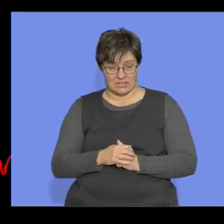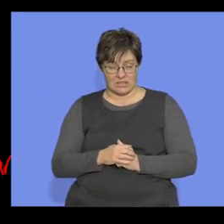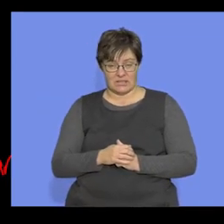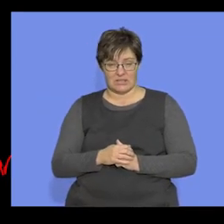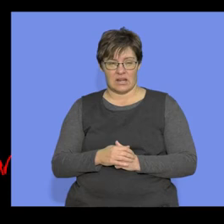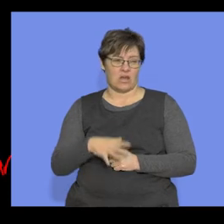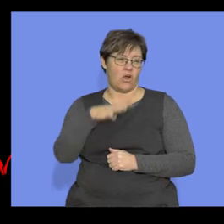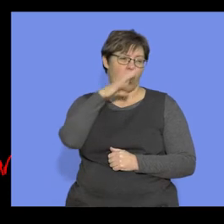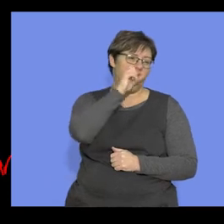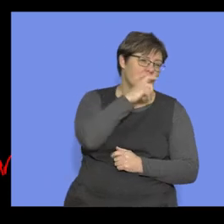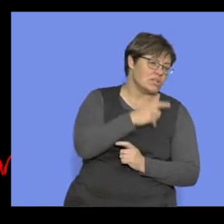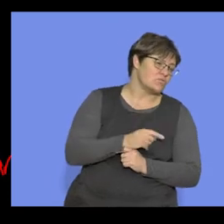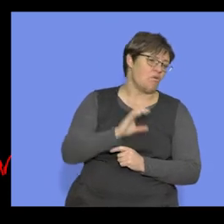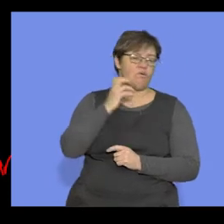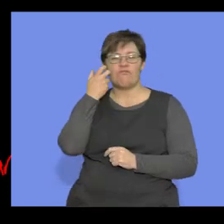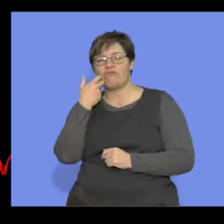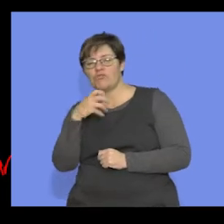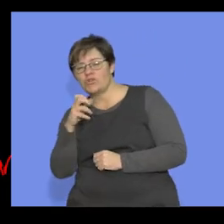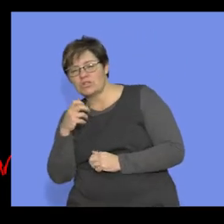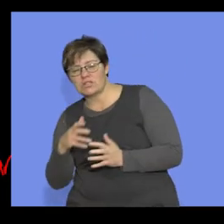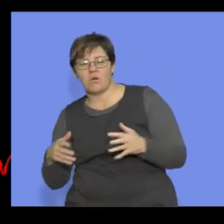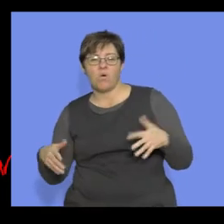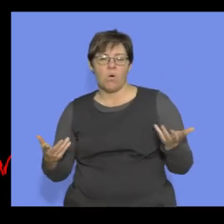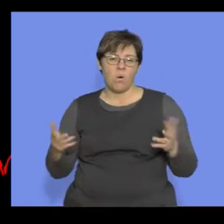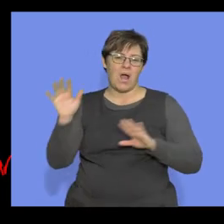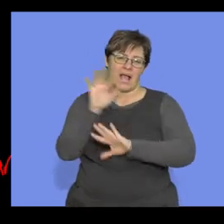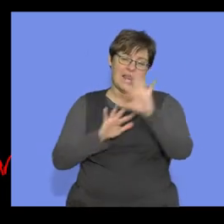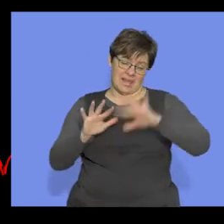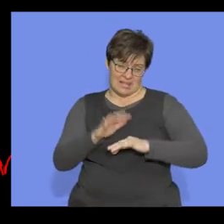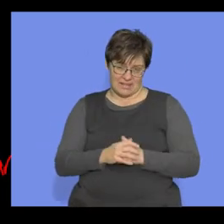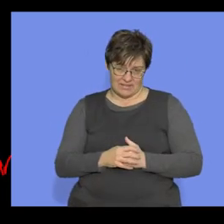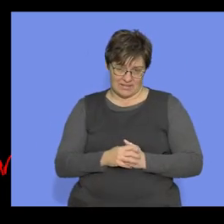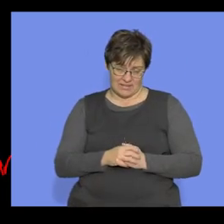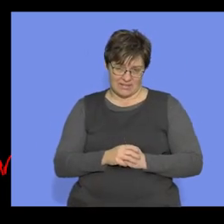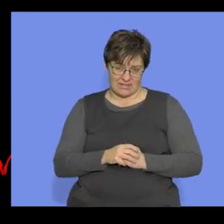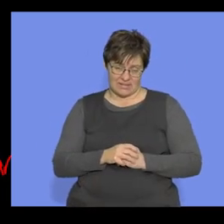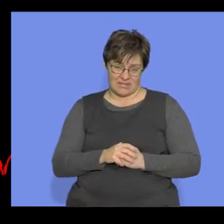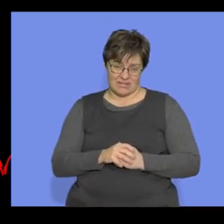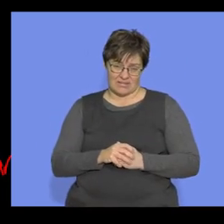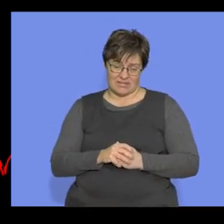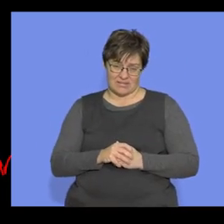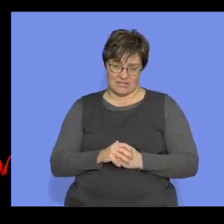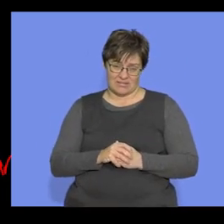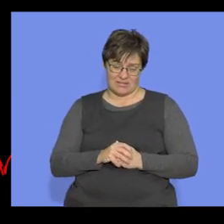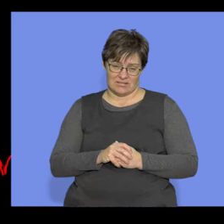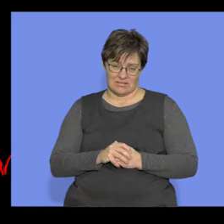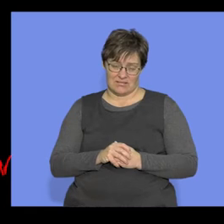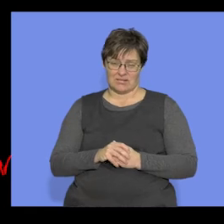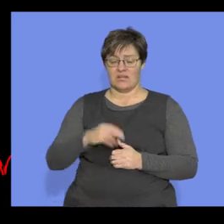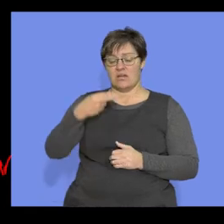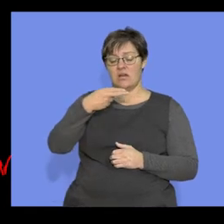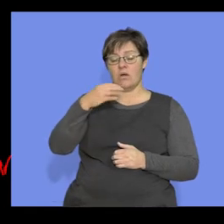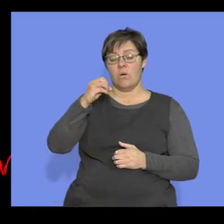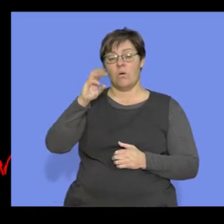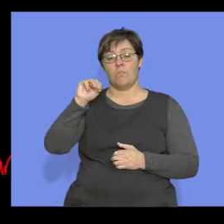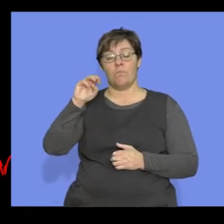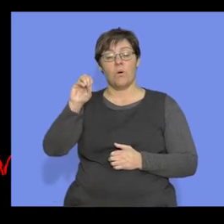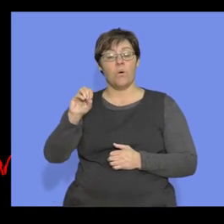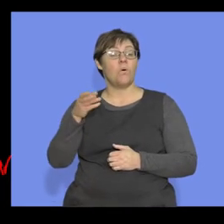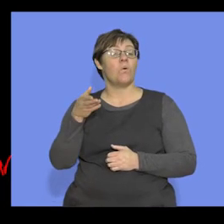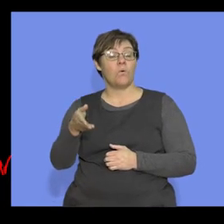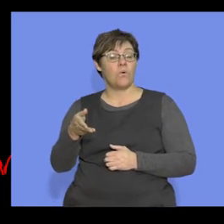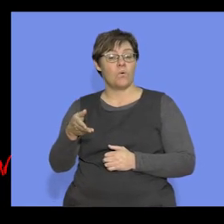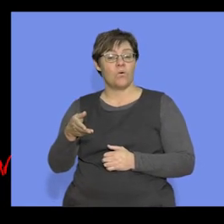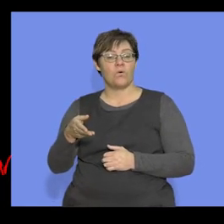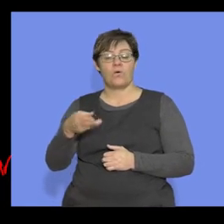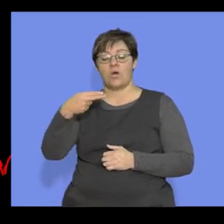thing as an orange could be a fruit and an orange could be a colour. And the homos that you need to be aware of here